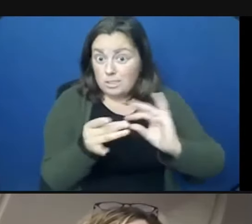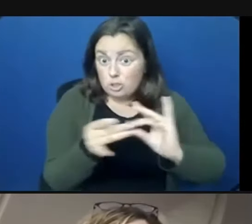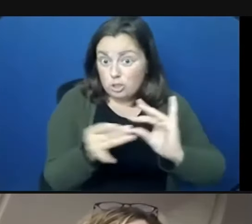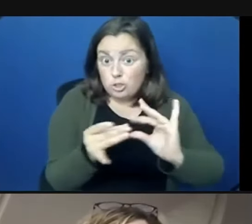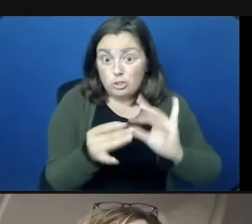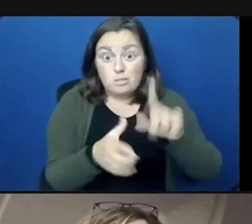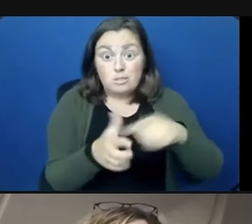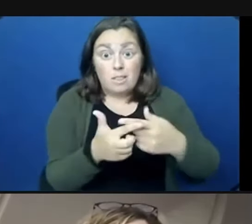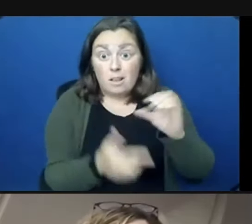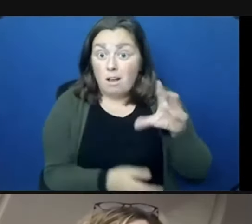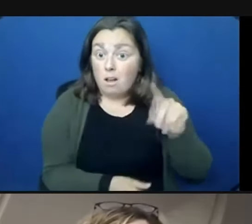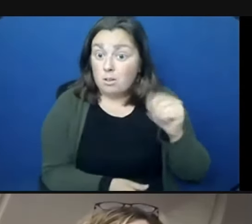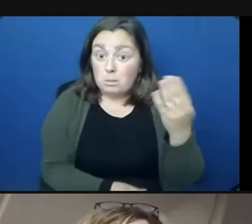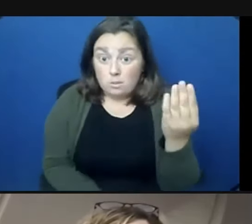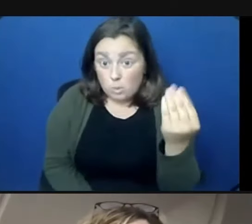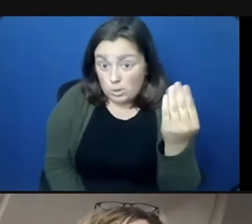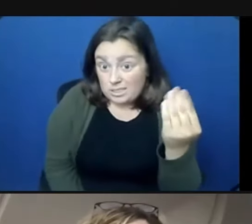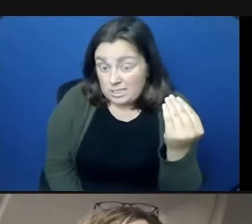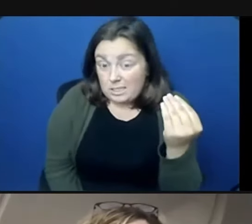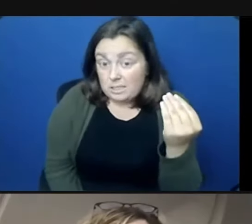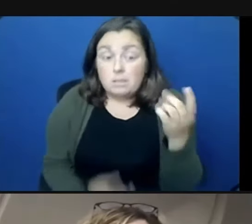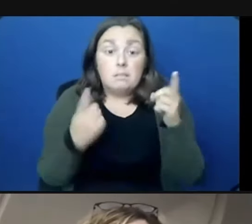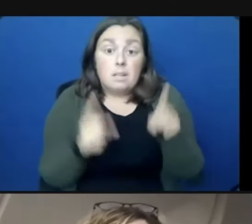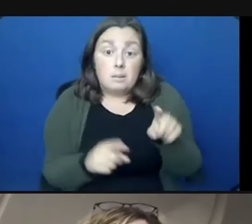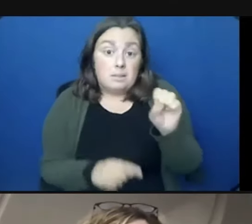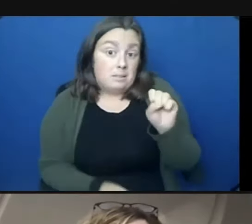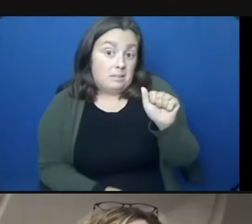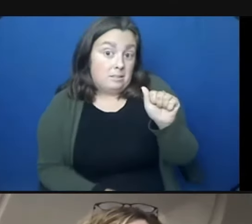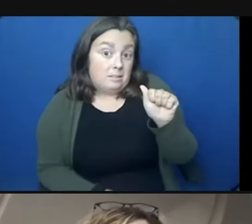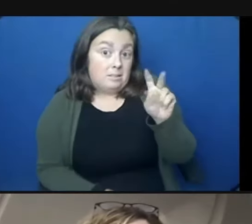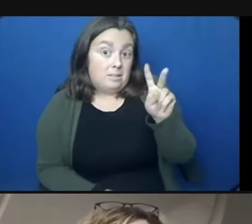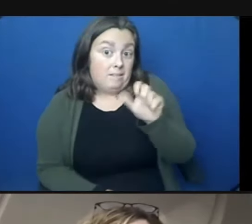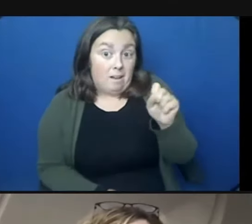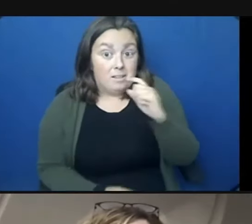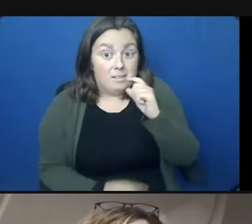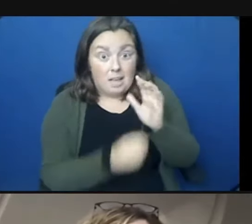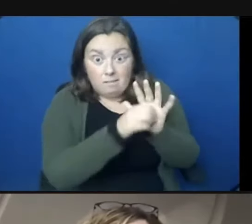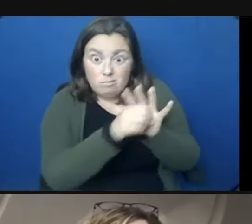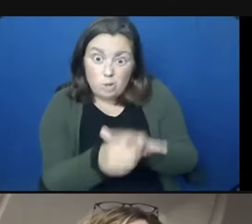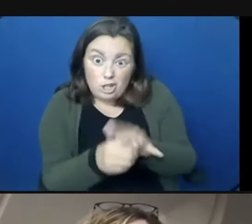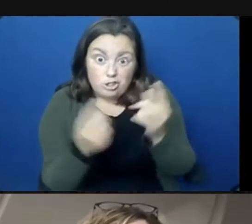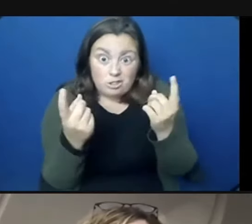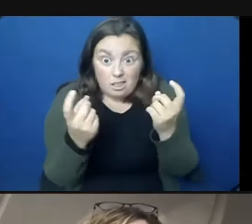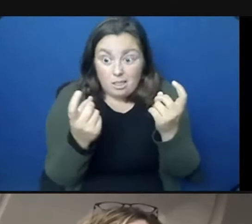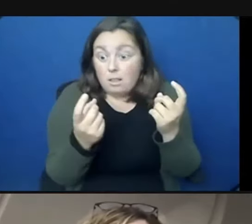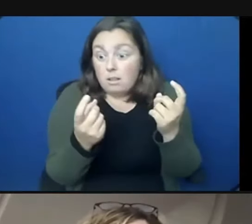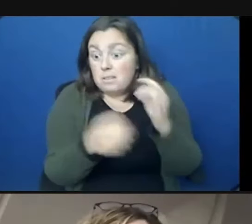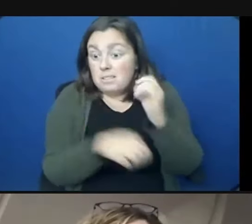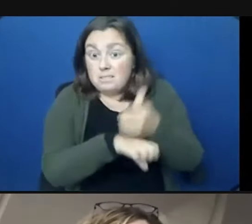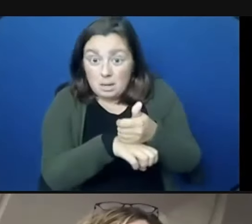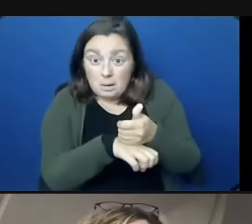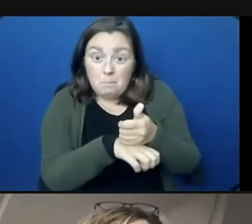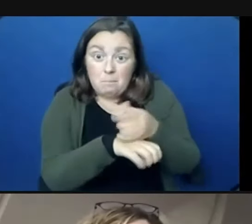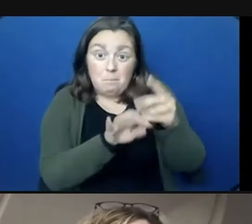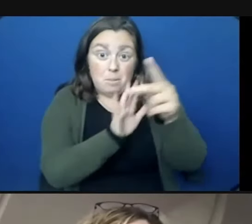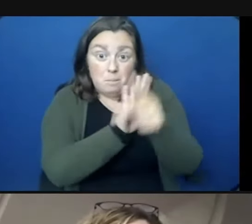you know, Mr. Sabas, you know, kind of put the pressure on and said, hey, we're making this policy effective October 25th. So I